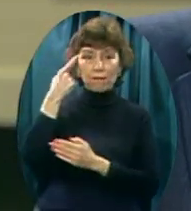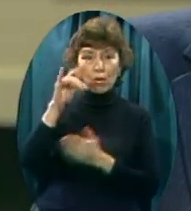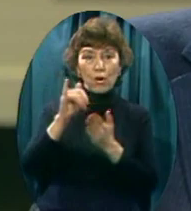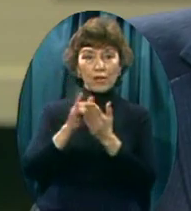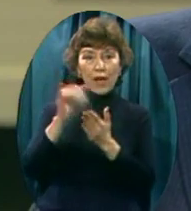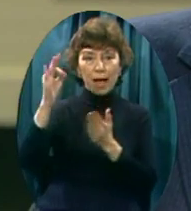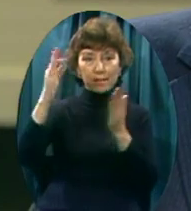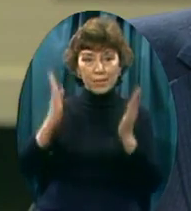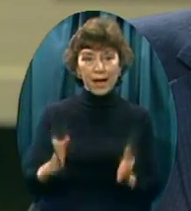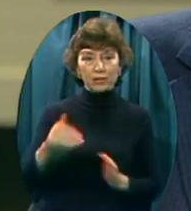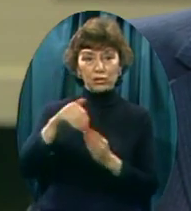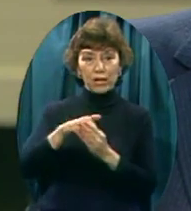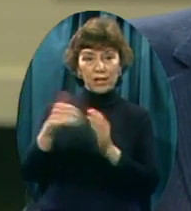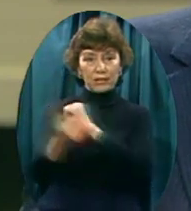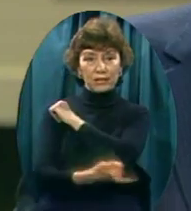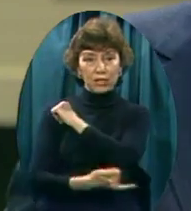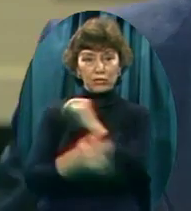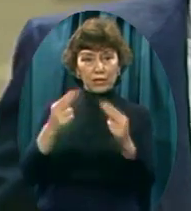Air mail